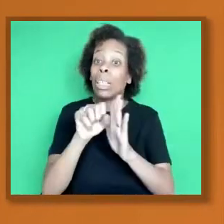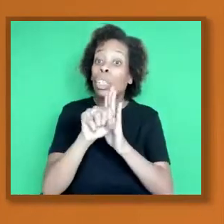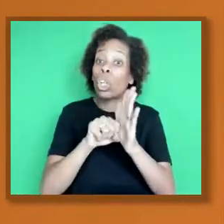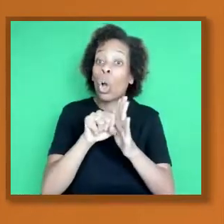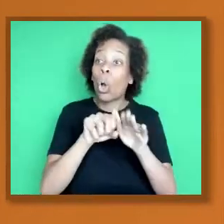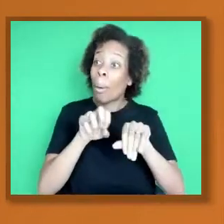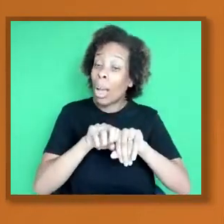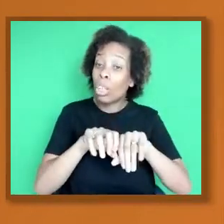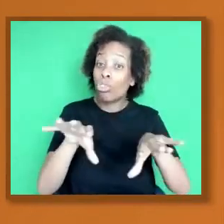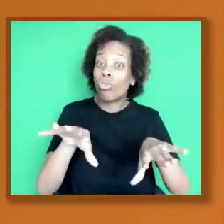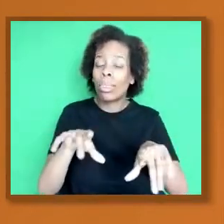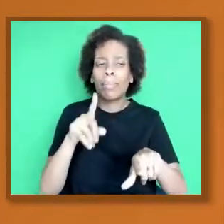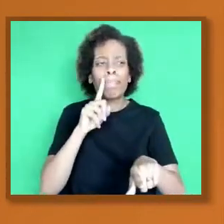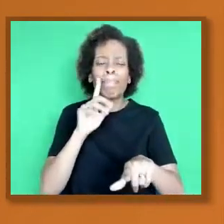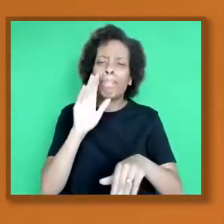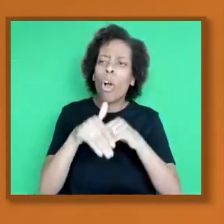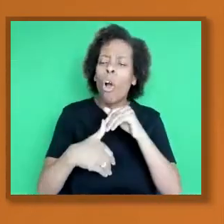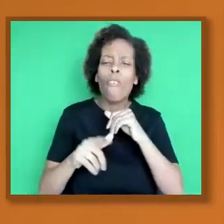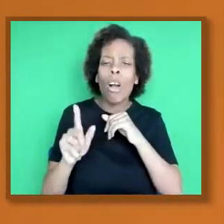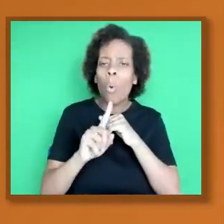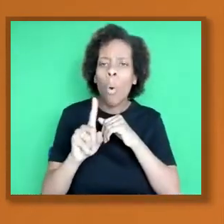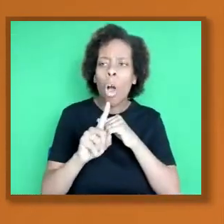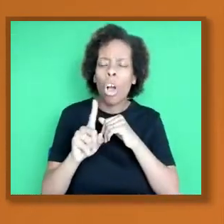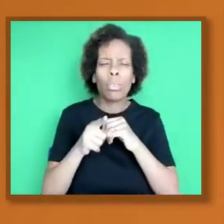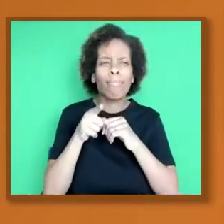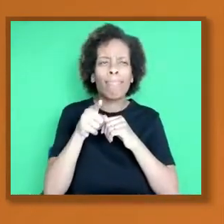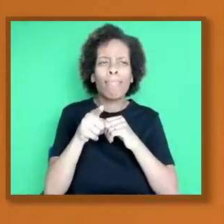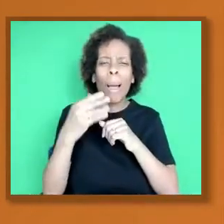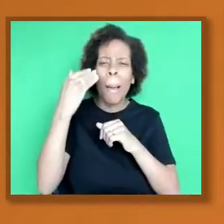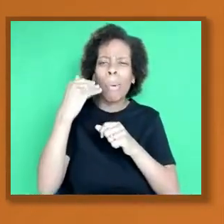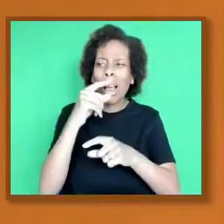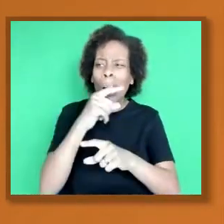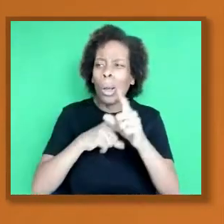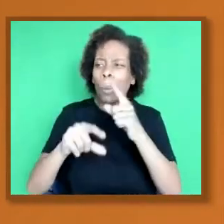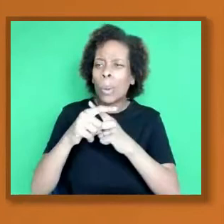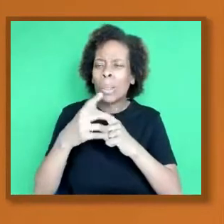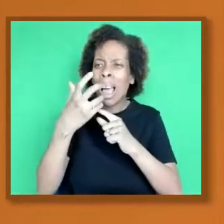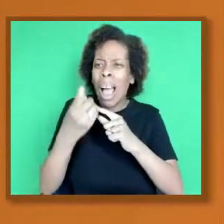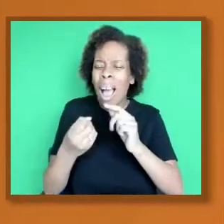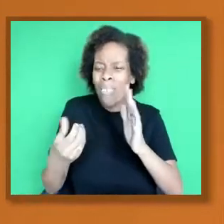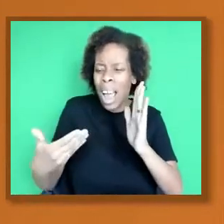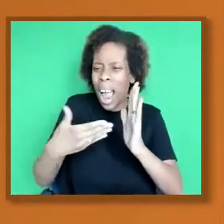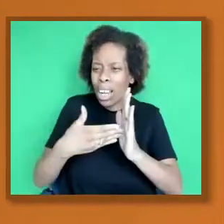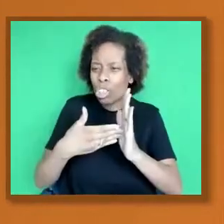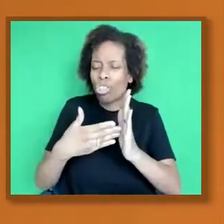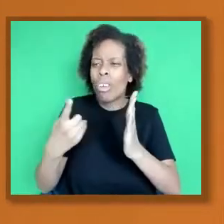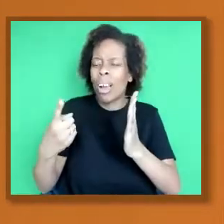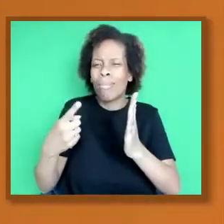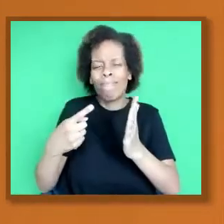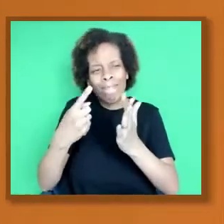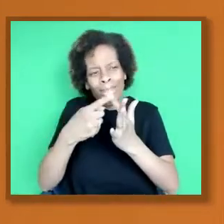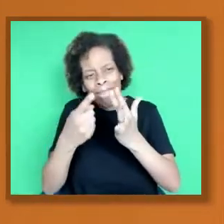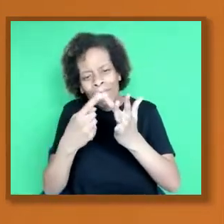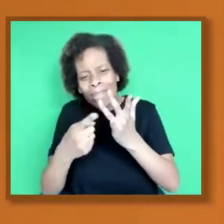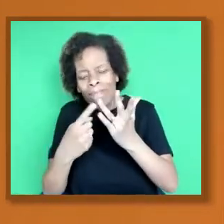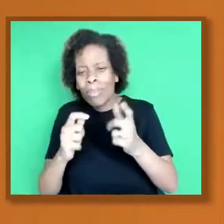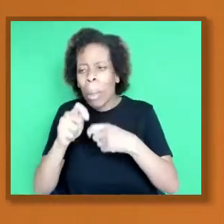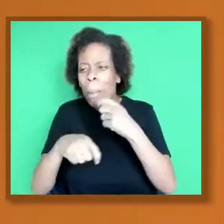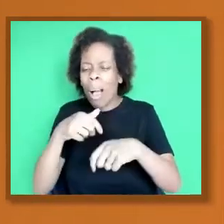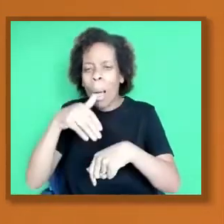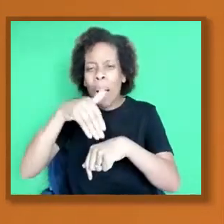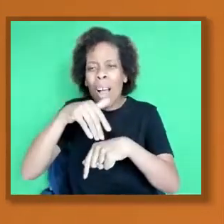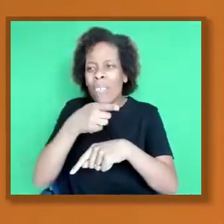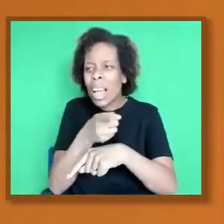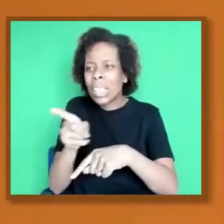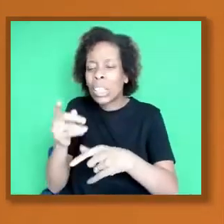Black community it might be more prevalent, I would recommend go and have a look at that video on the BBC.